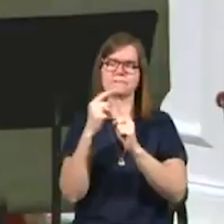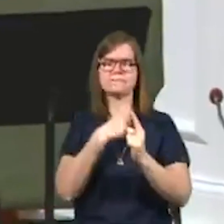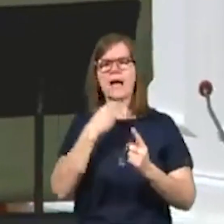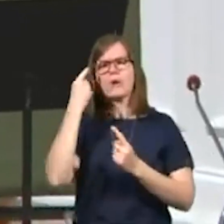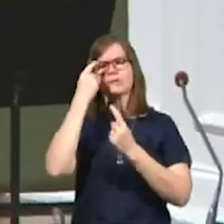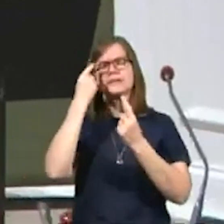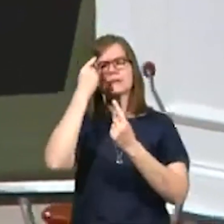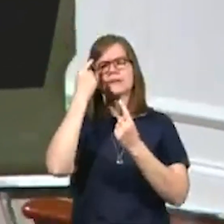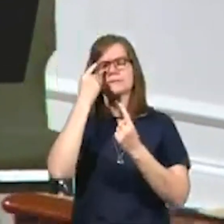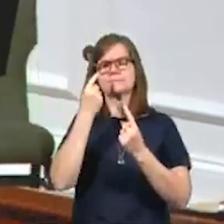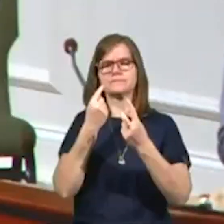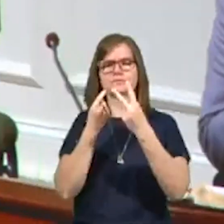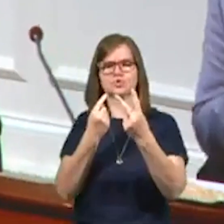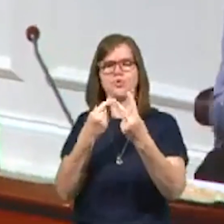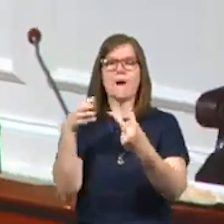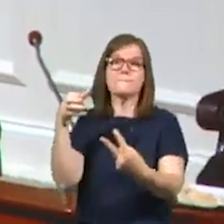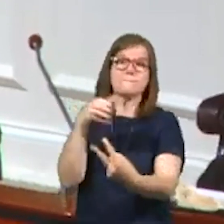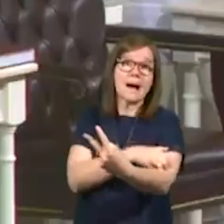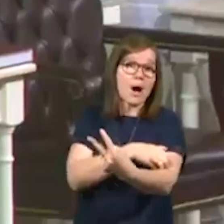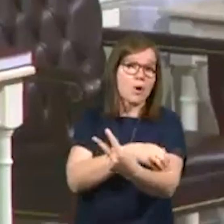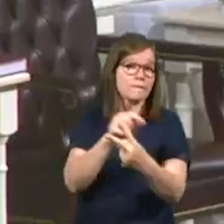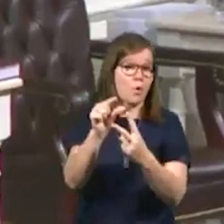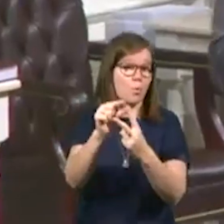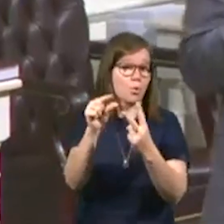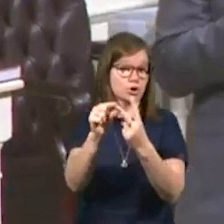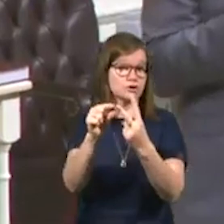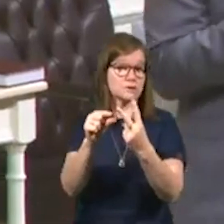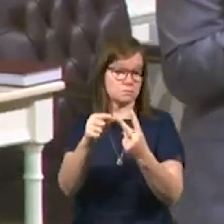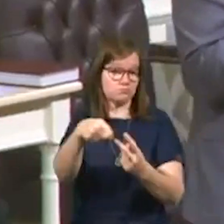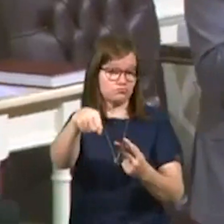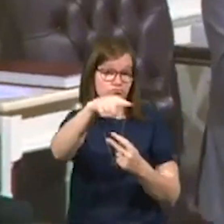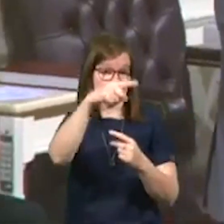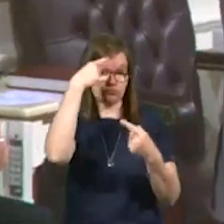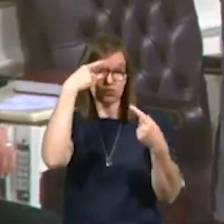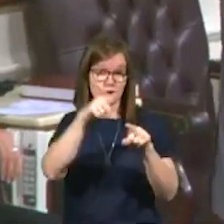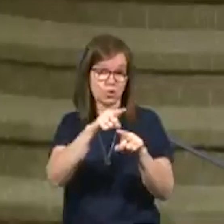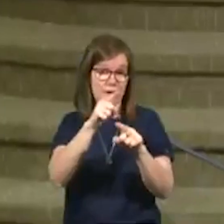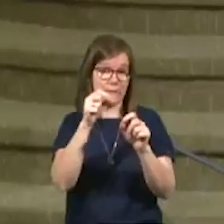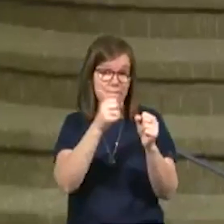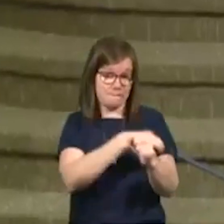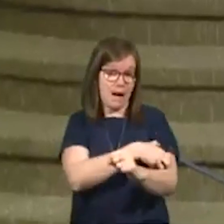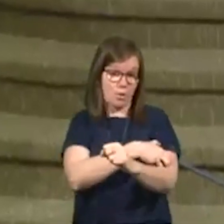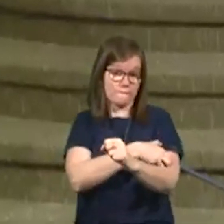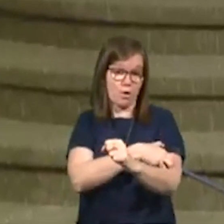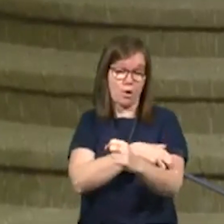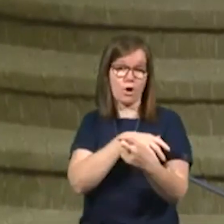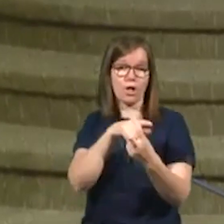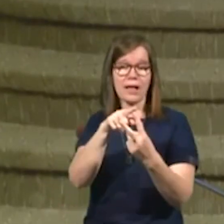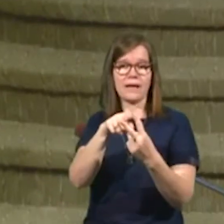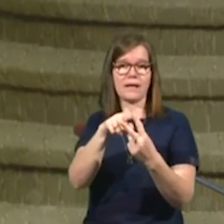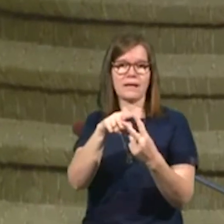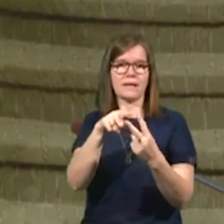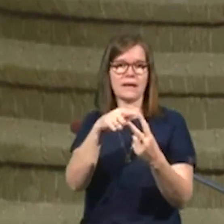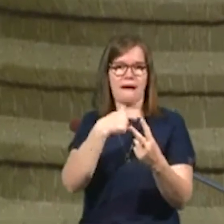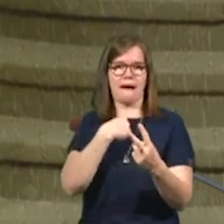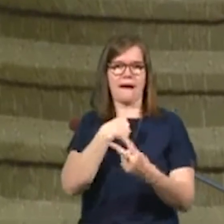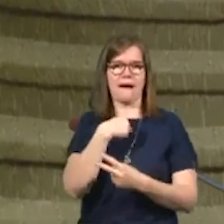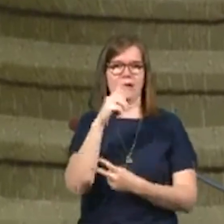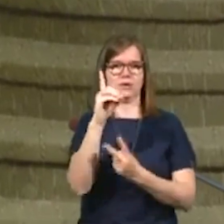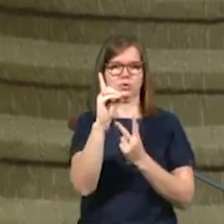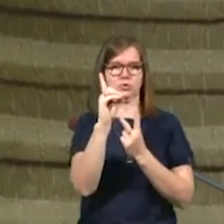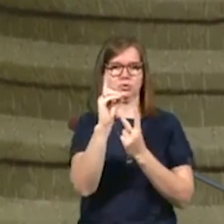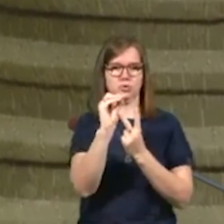thinking about two powerful words. How about these words? And I think you'll agree with me that they're pretty powerful. How about the words I do?